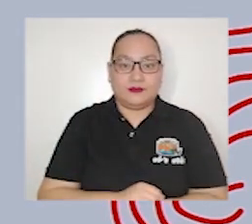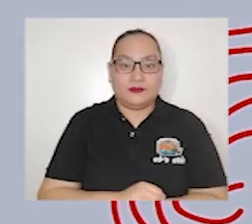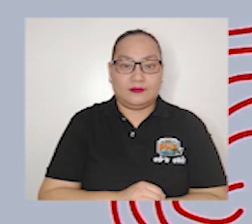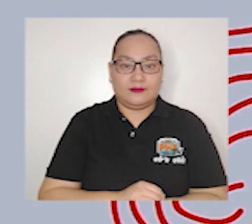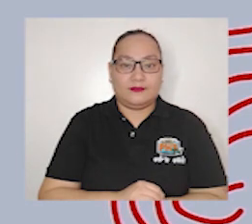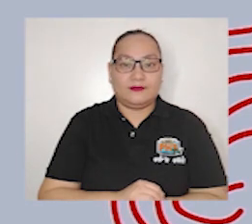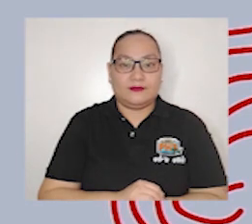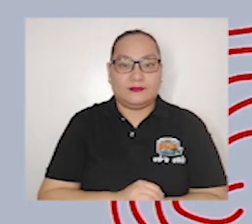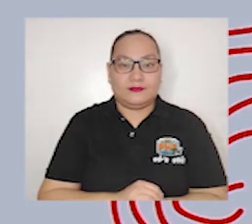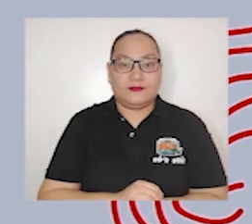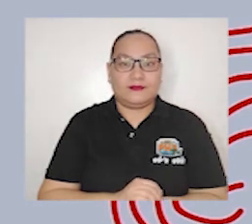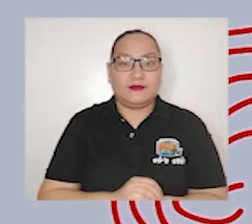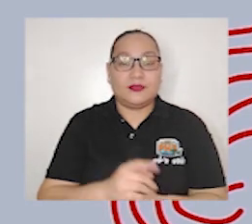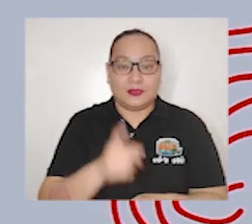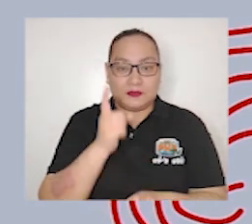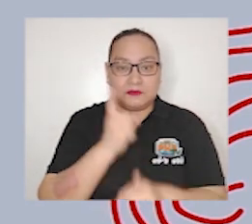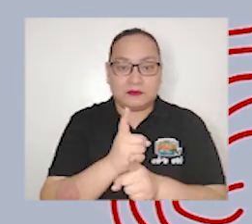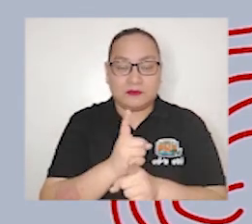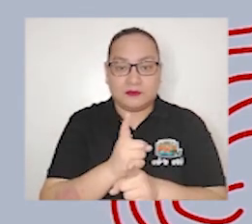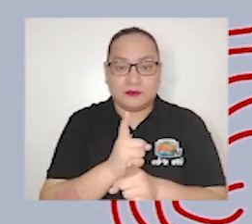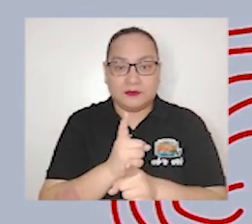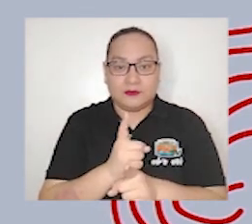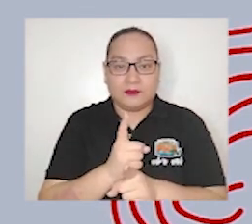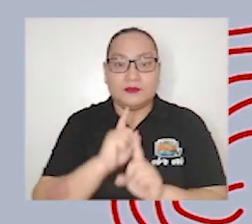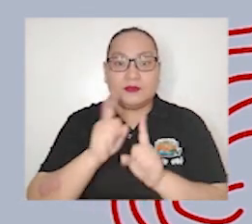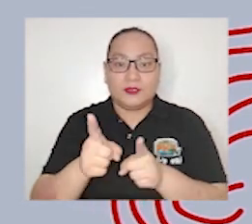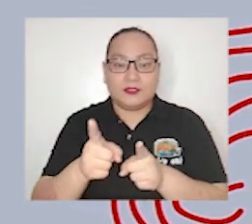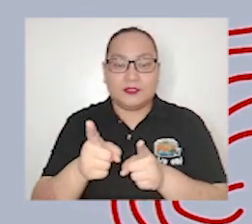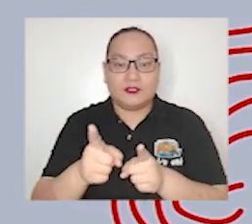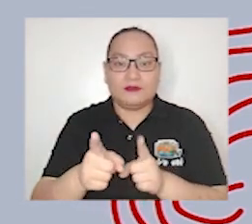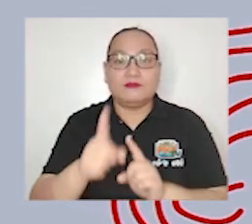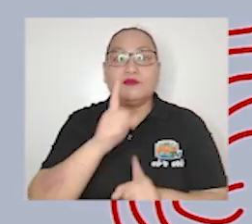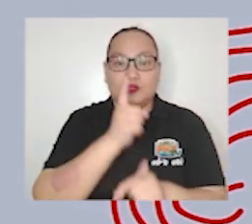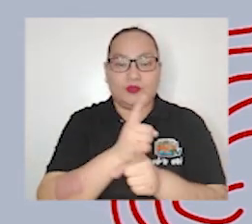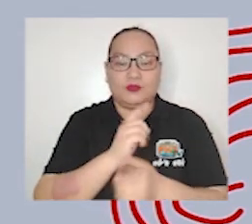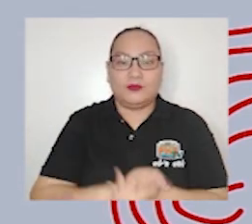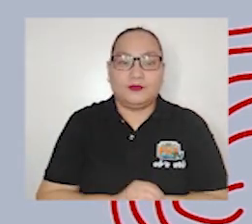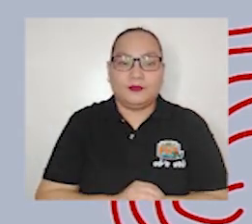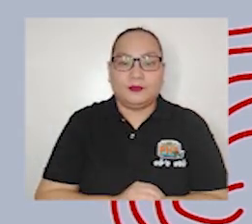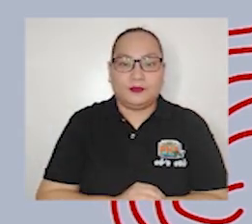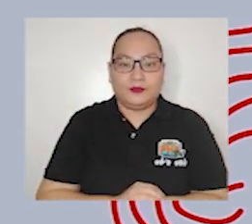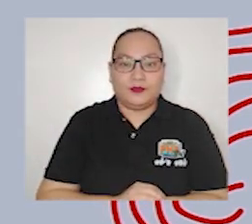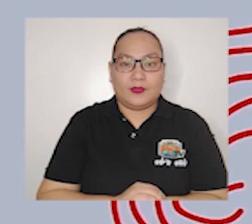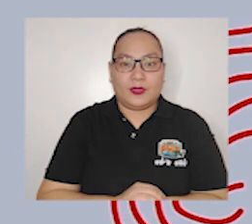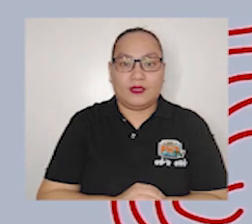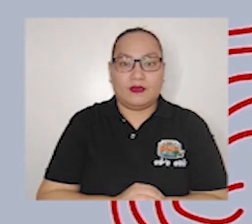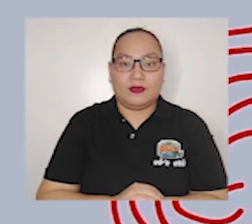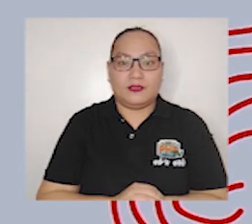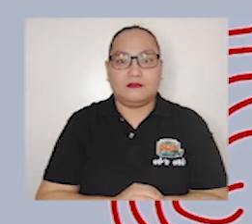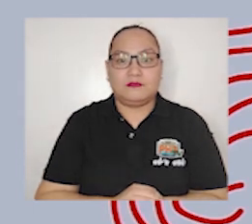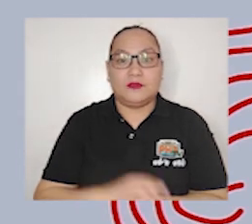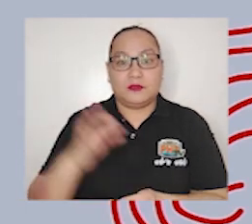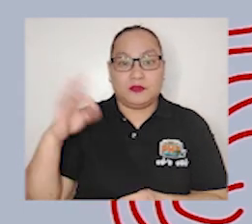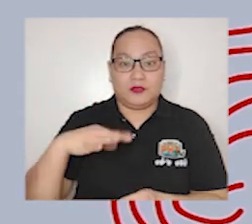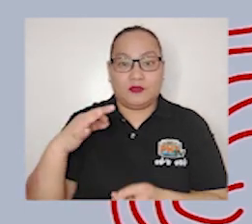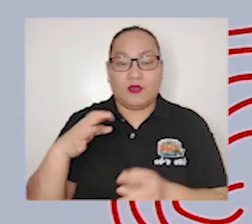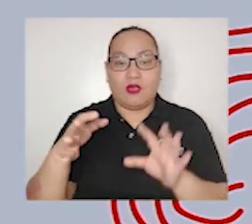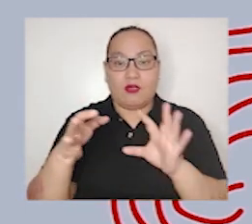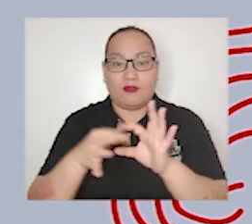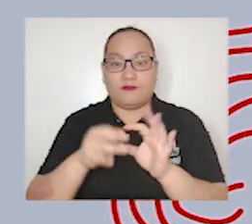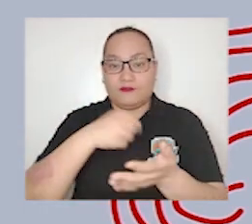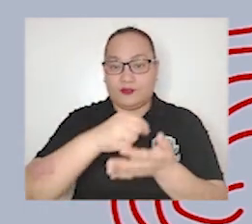you are getting past the answer is true this is one of the privileges of journalists